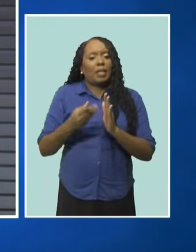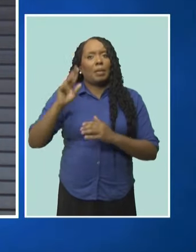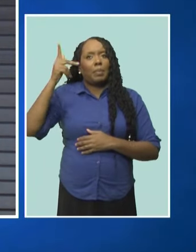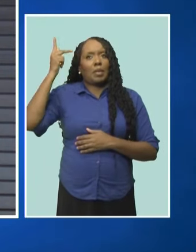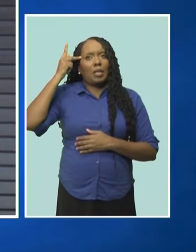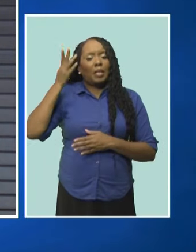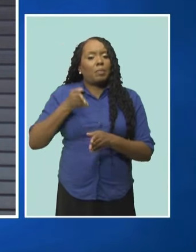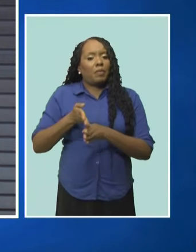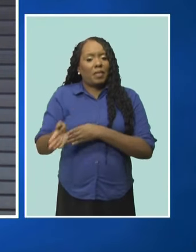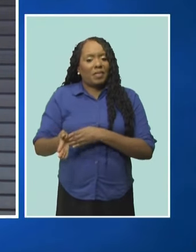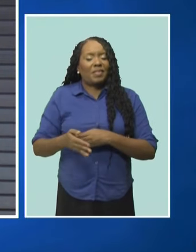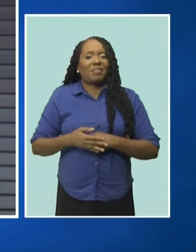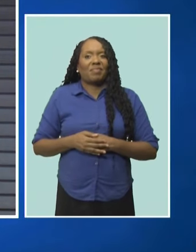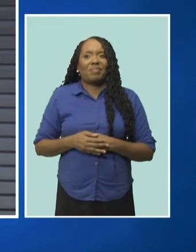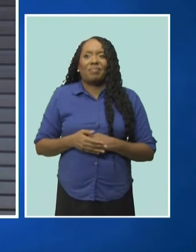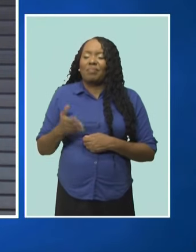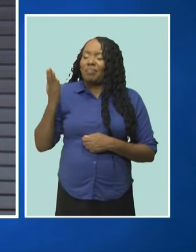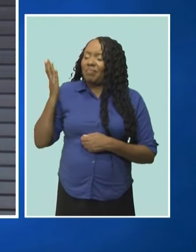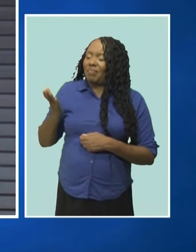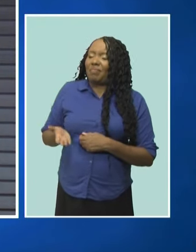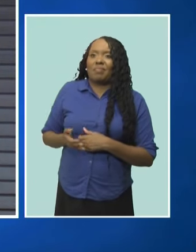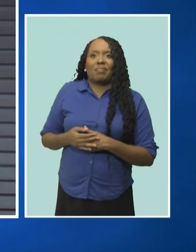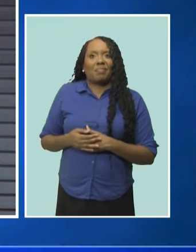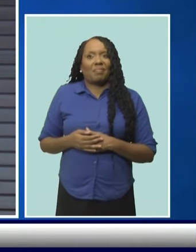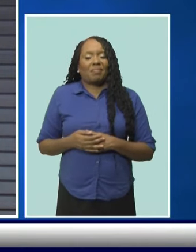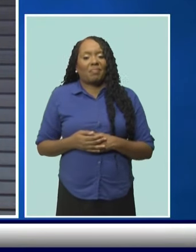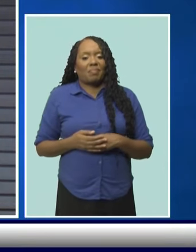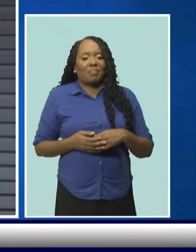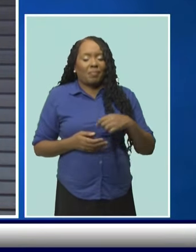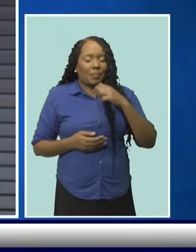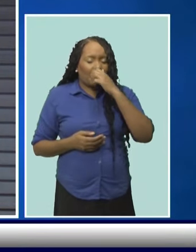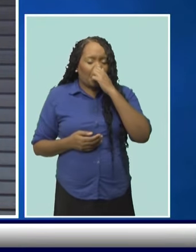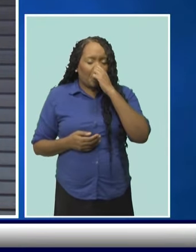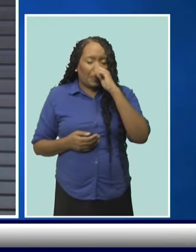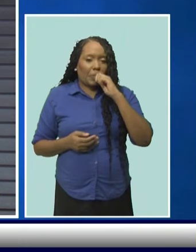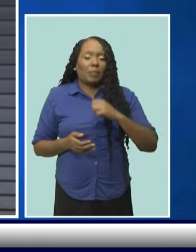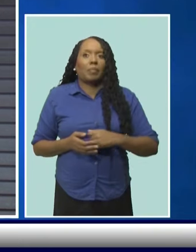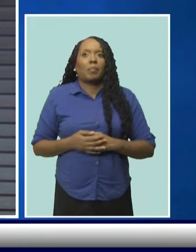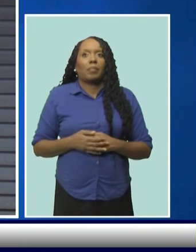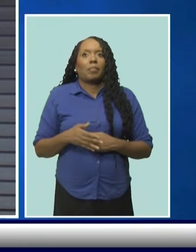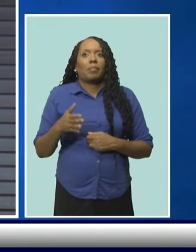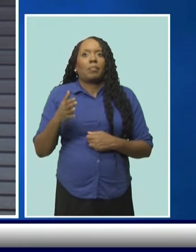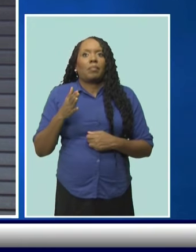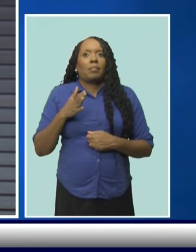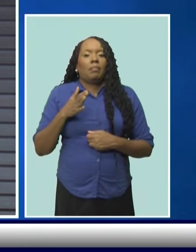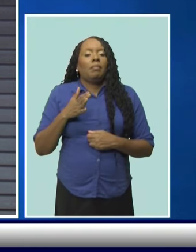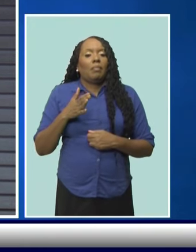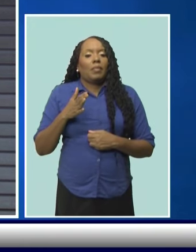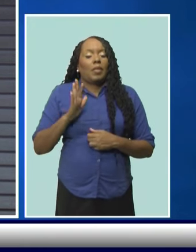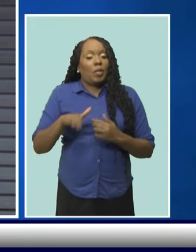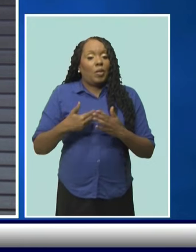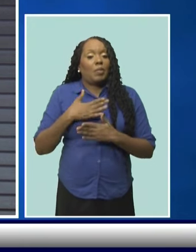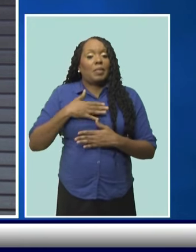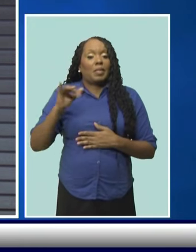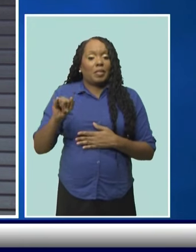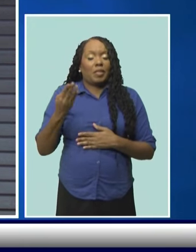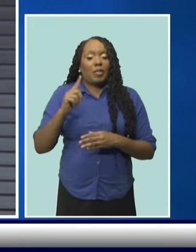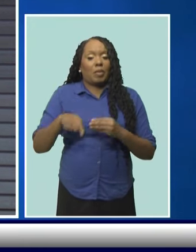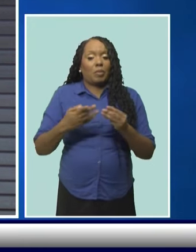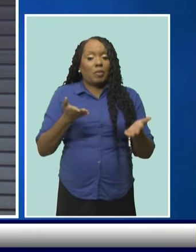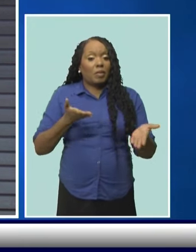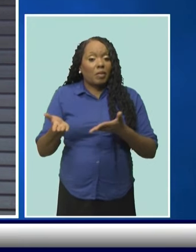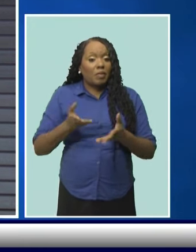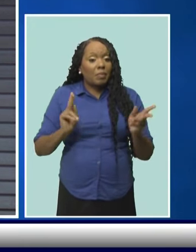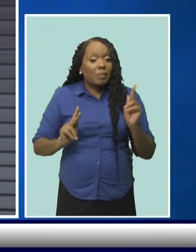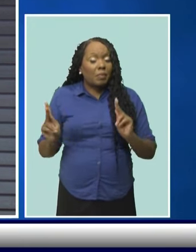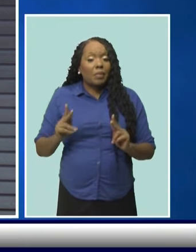To me, they are both about serving people and helping people. And though I have had